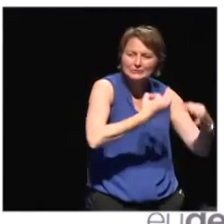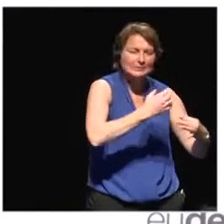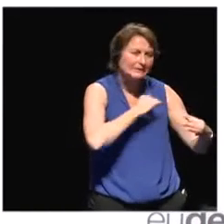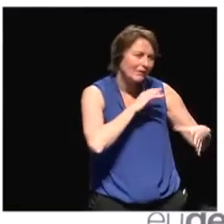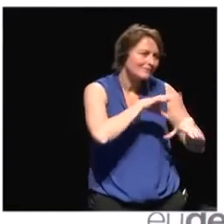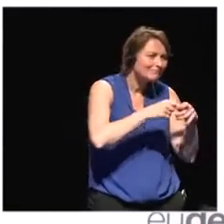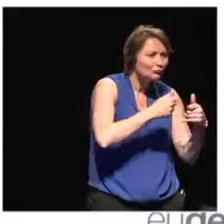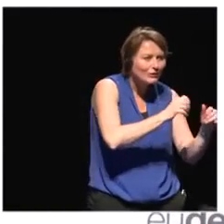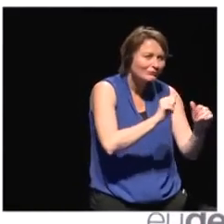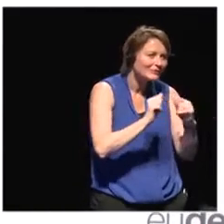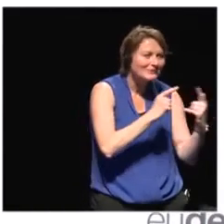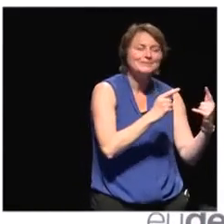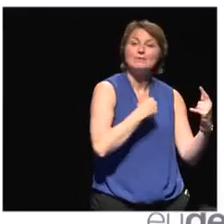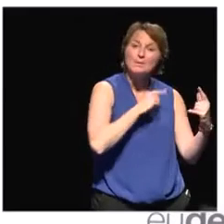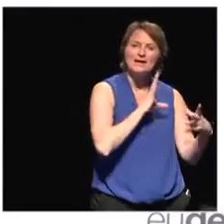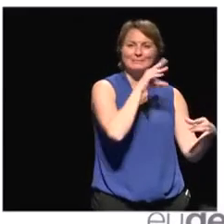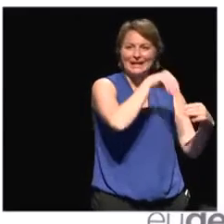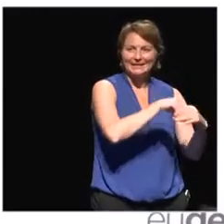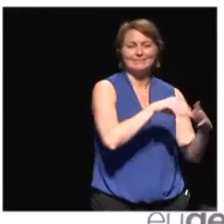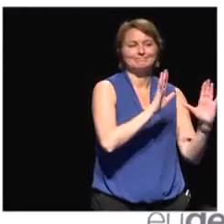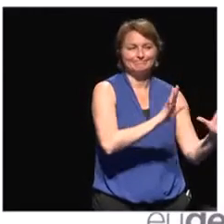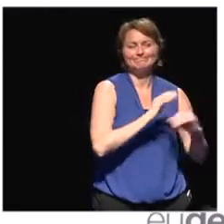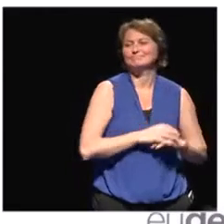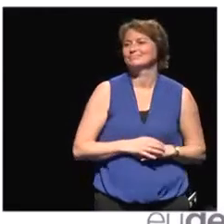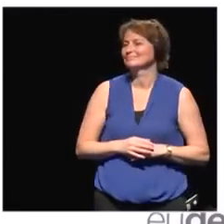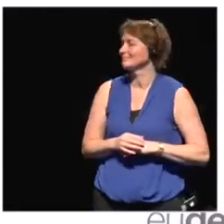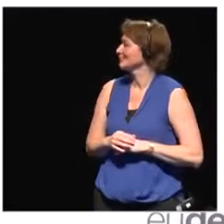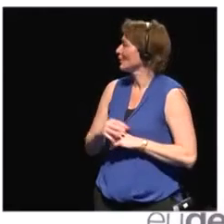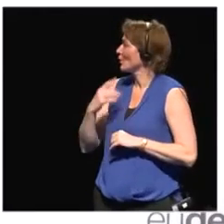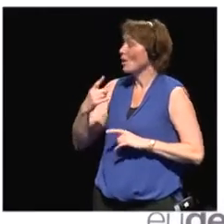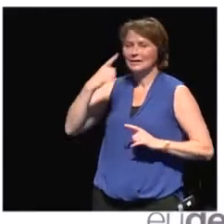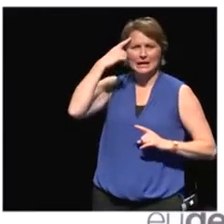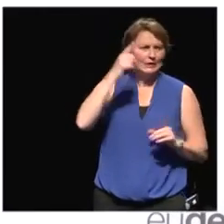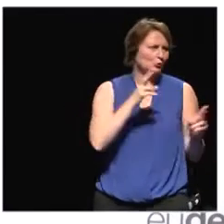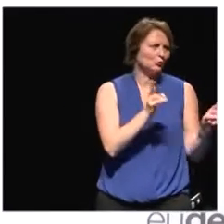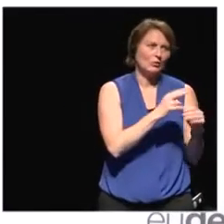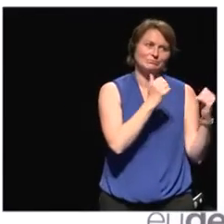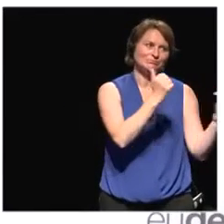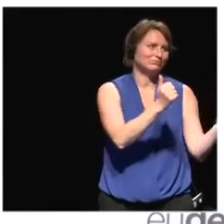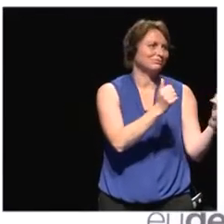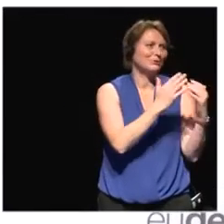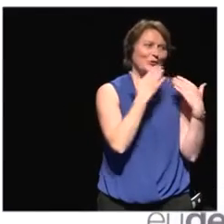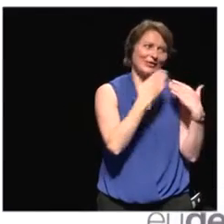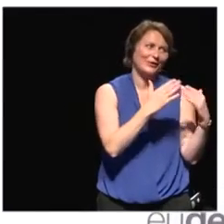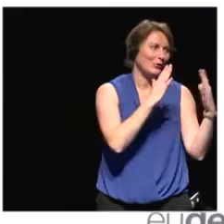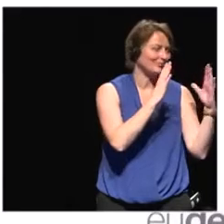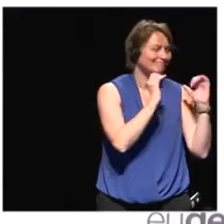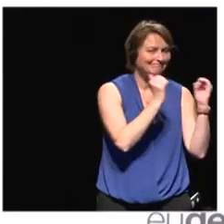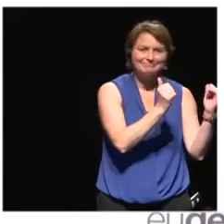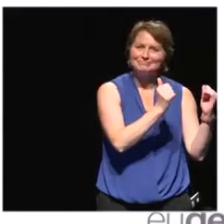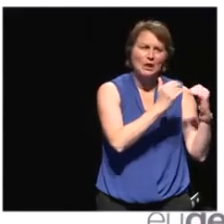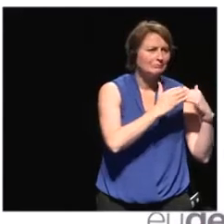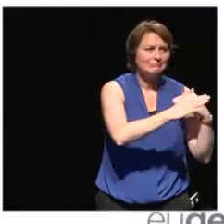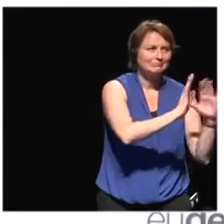formal education system. Okay. This was one idea and very short, which is great. Thank you. You don't need to